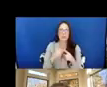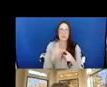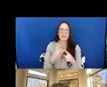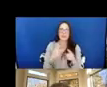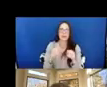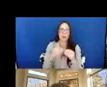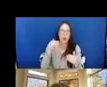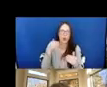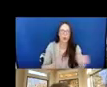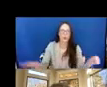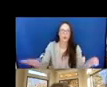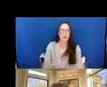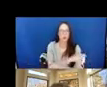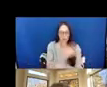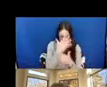loss of self.